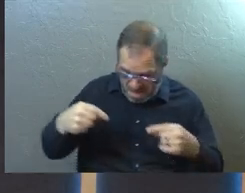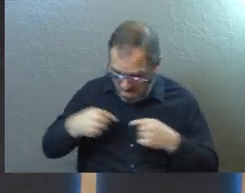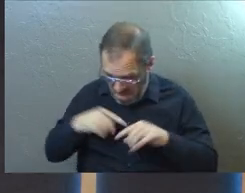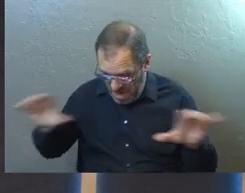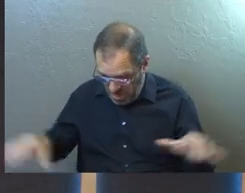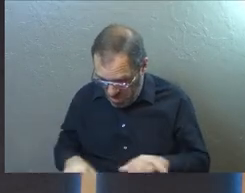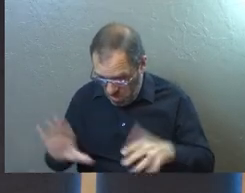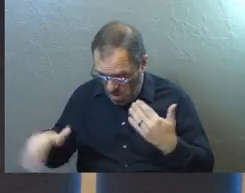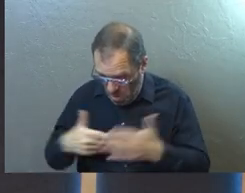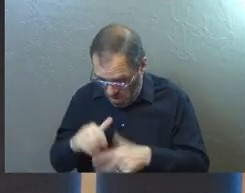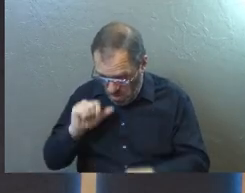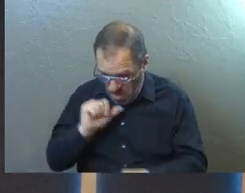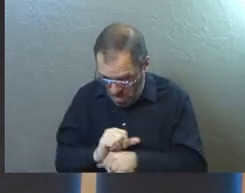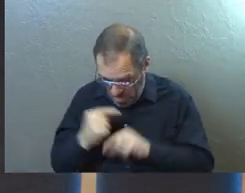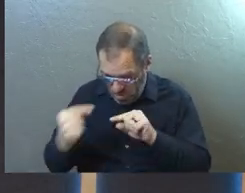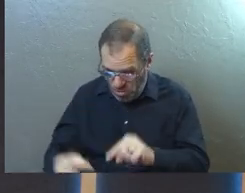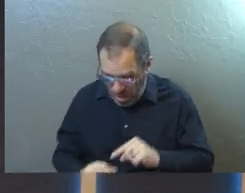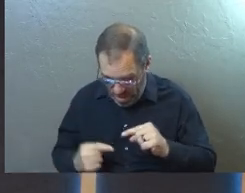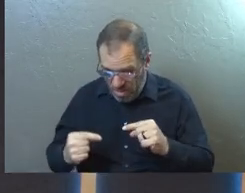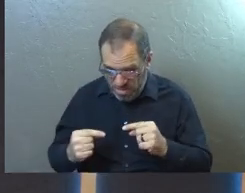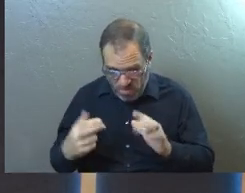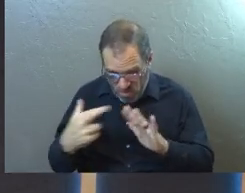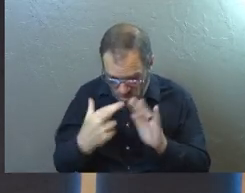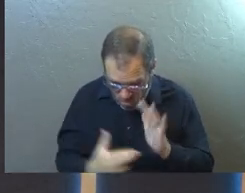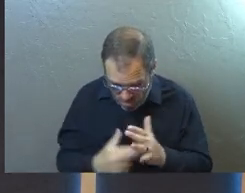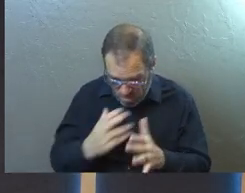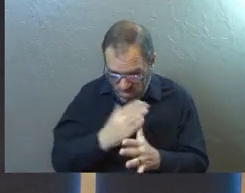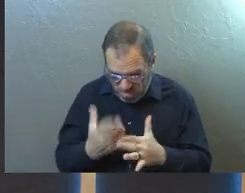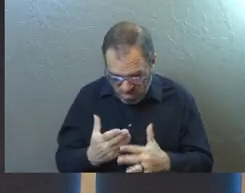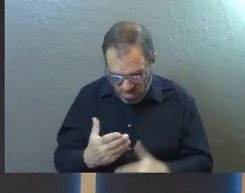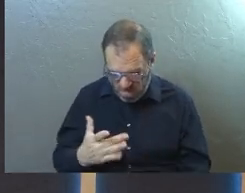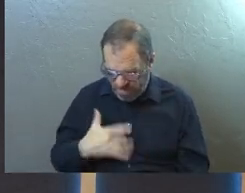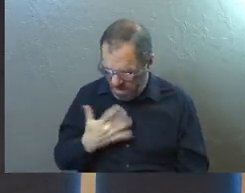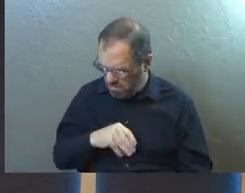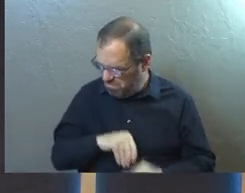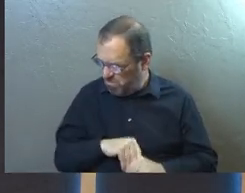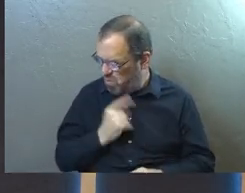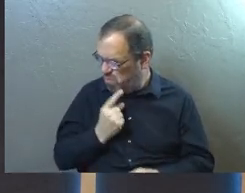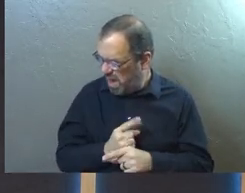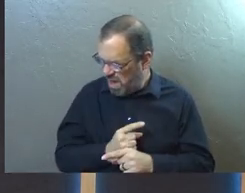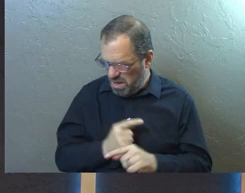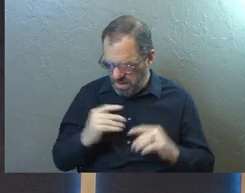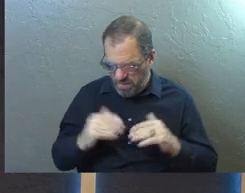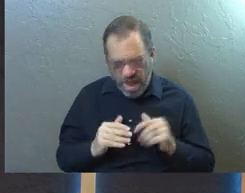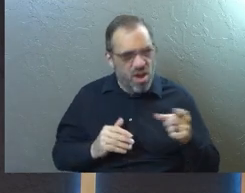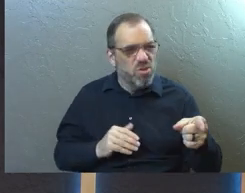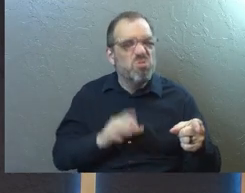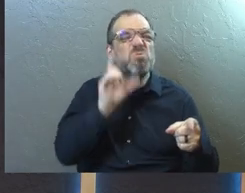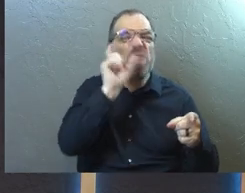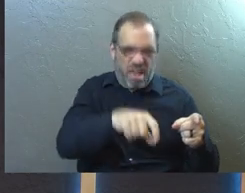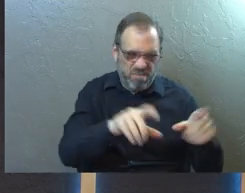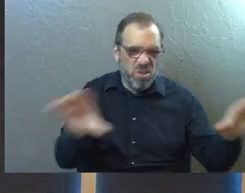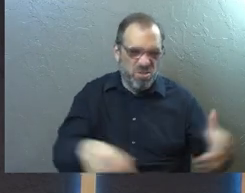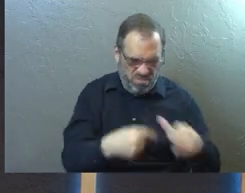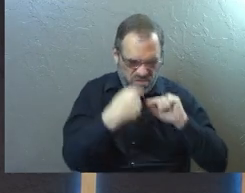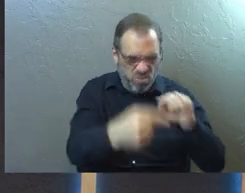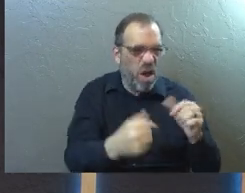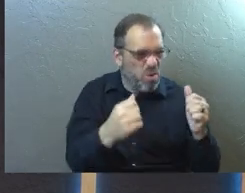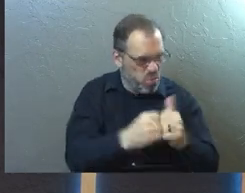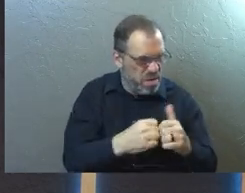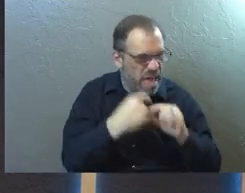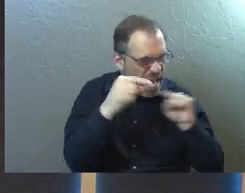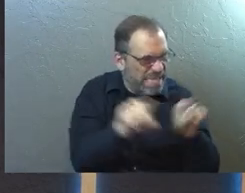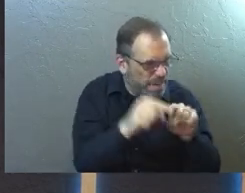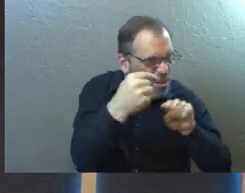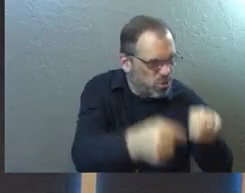had to go through all this and I had to struggle with all of these things. And so it feels right to me, fair to me that you would also have to struggle with